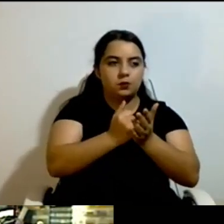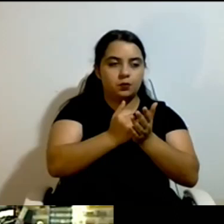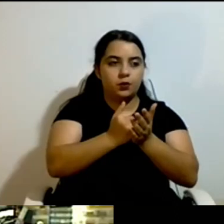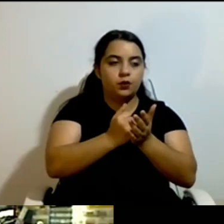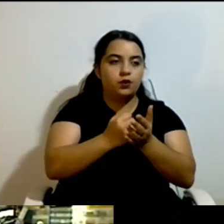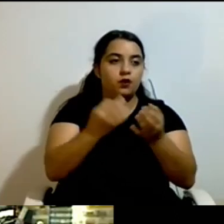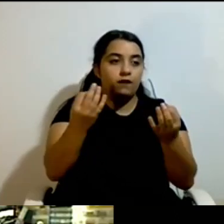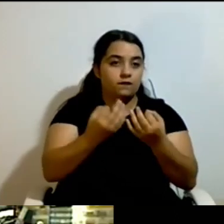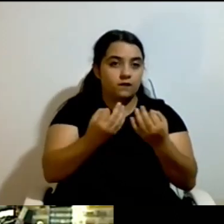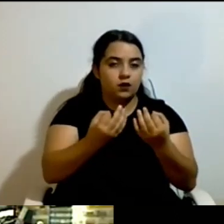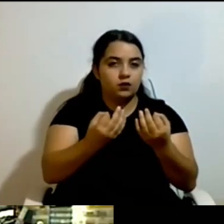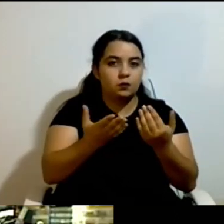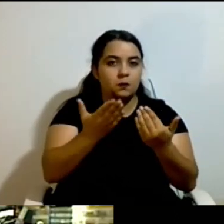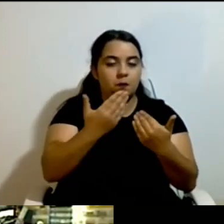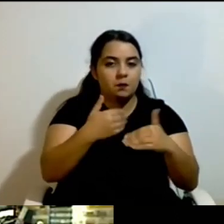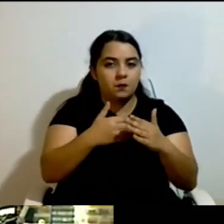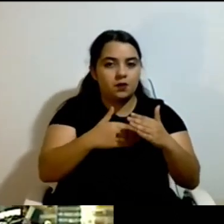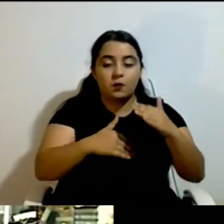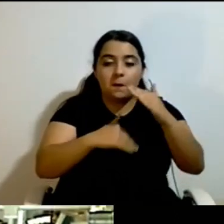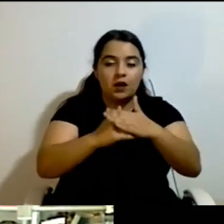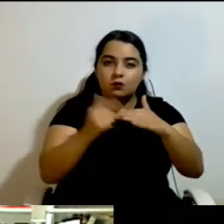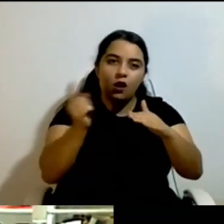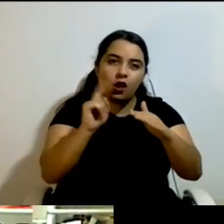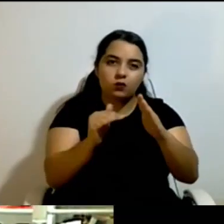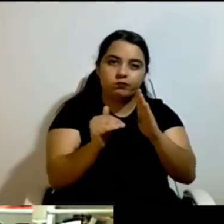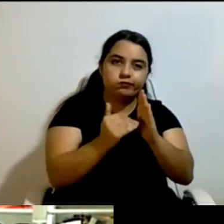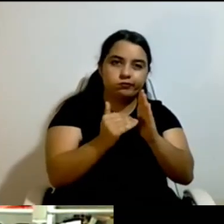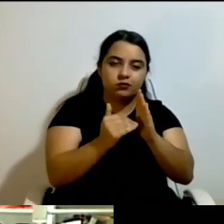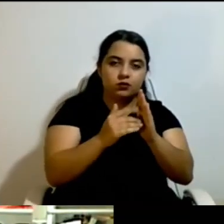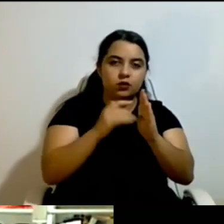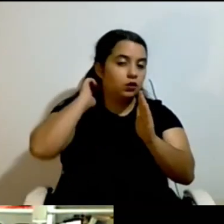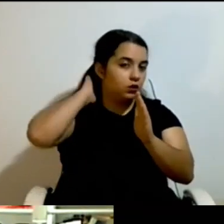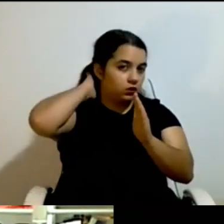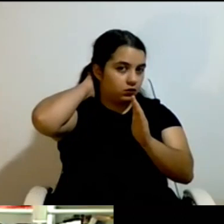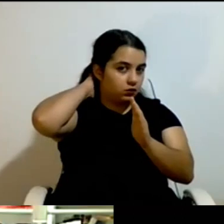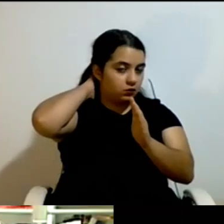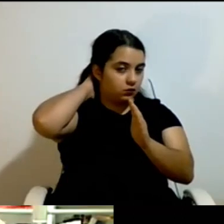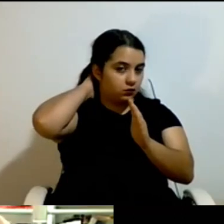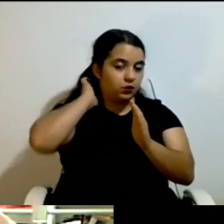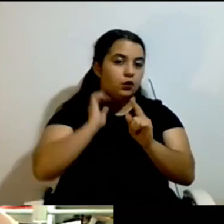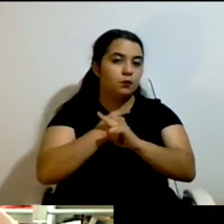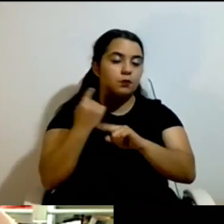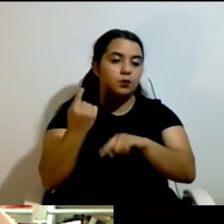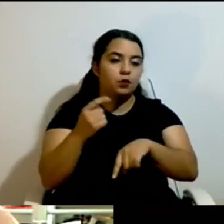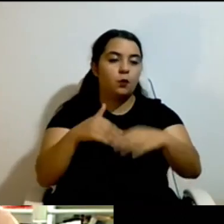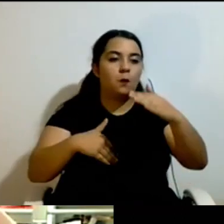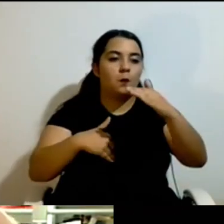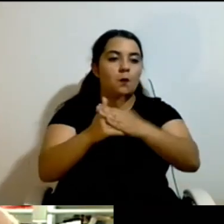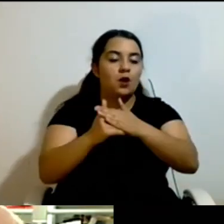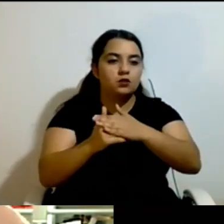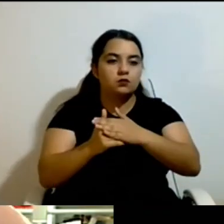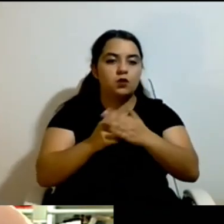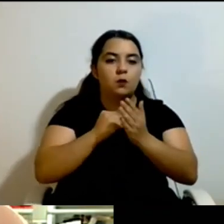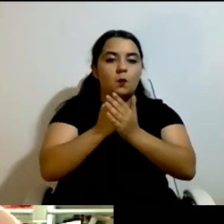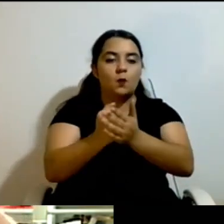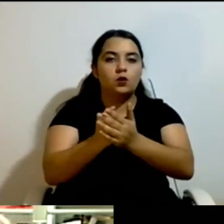amount of assistance you can get per day is eight hours. Now, you know by yourself, there are not many